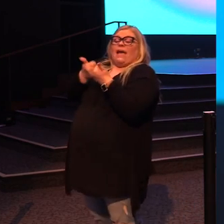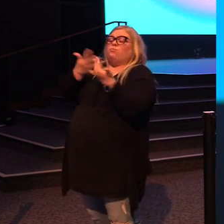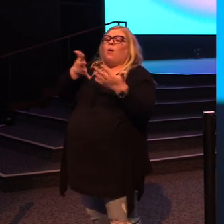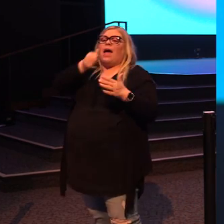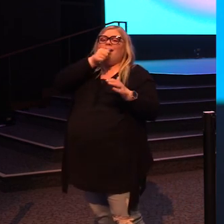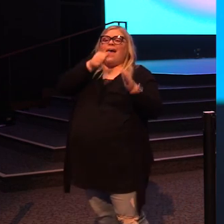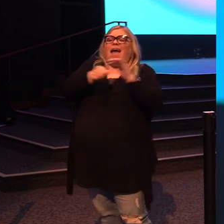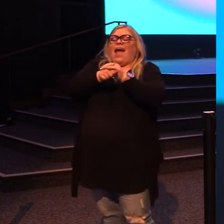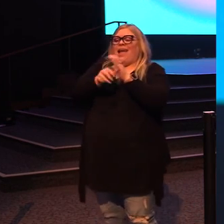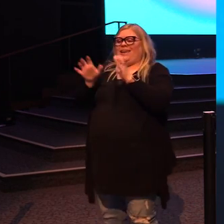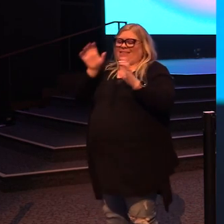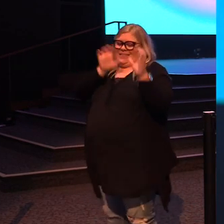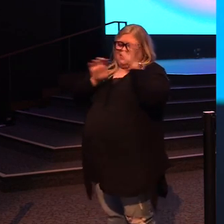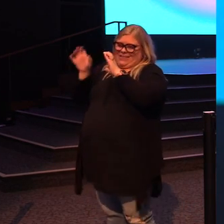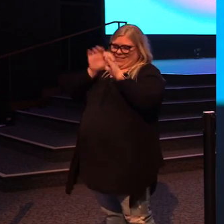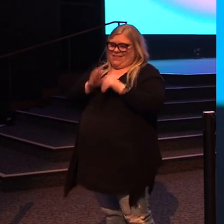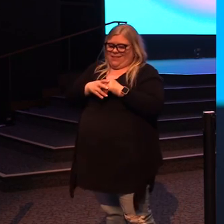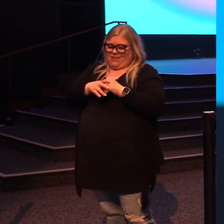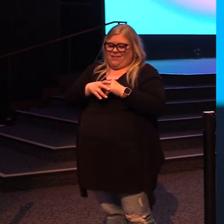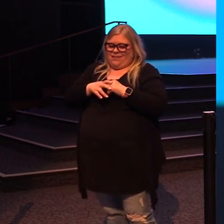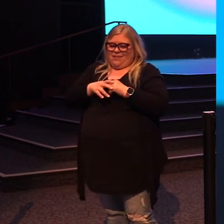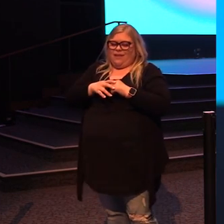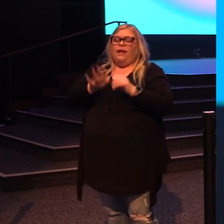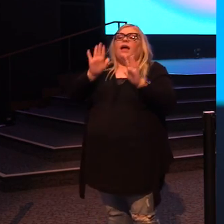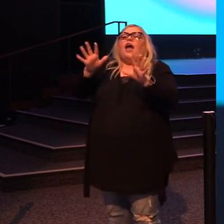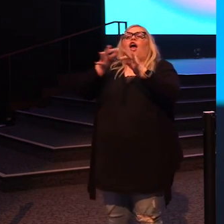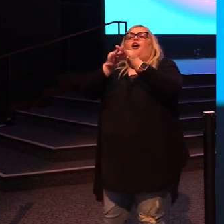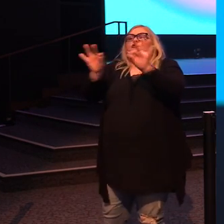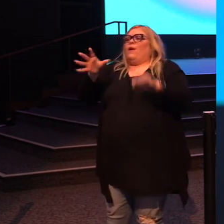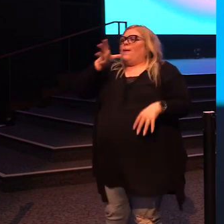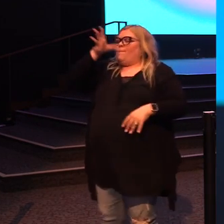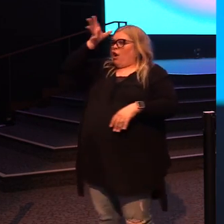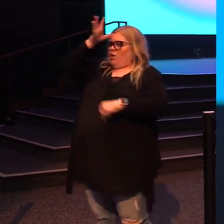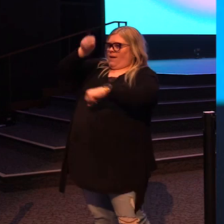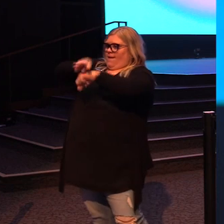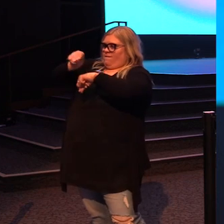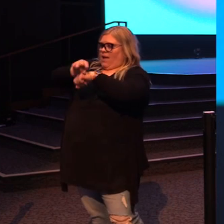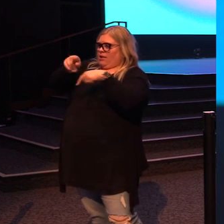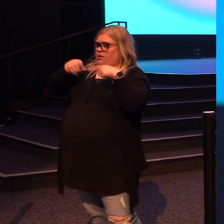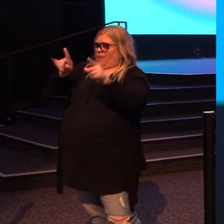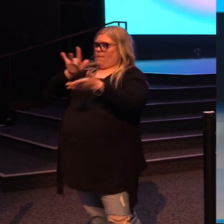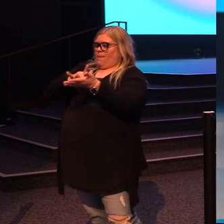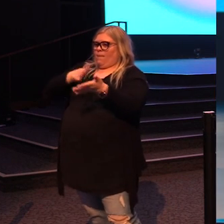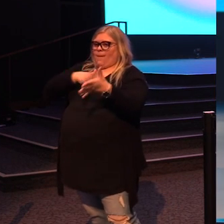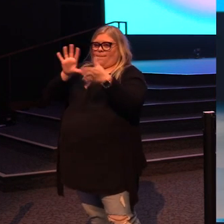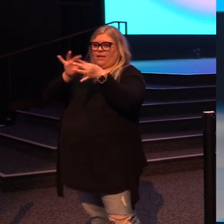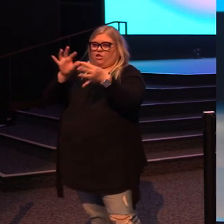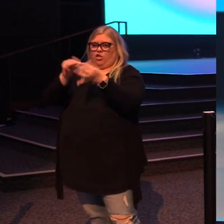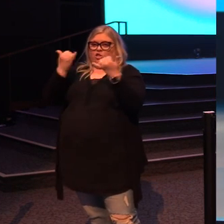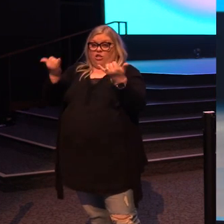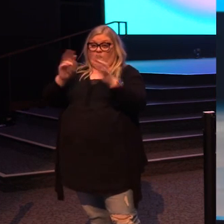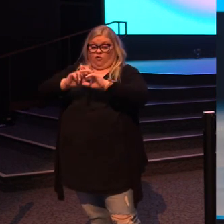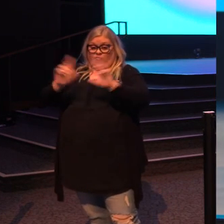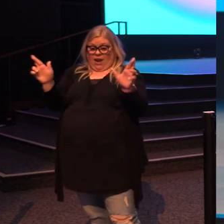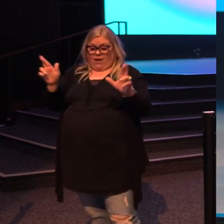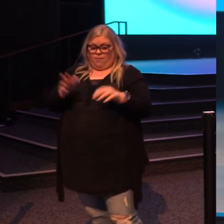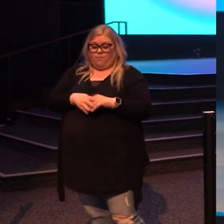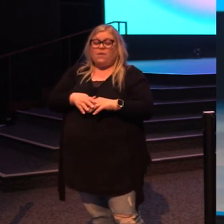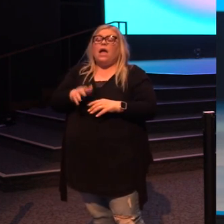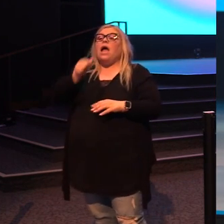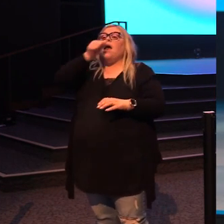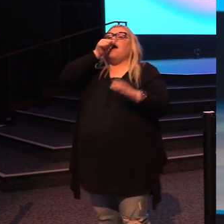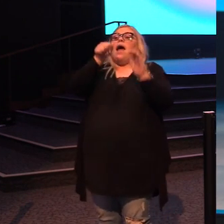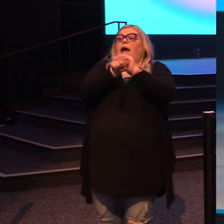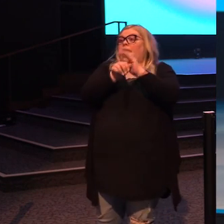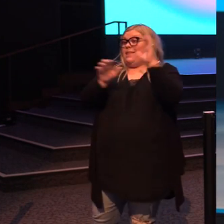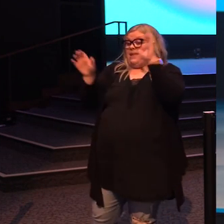and seek. Now here's a little bit of free parenting advice in the middle of my message today, okay? Hide and seek for all